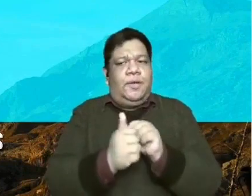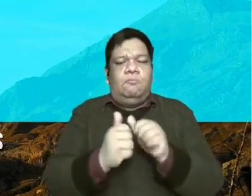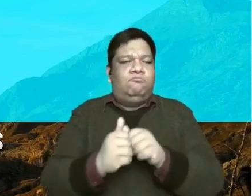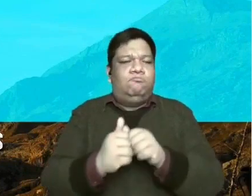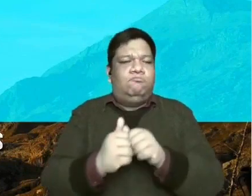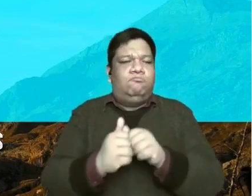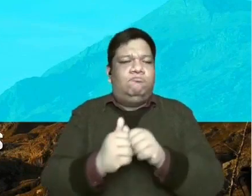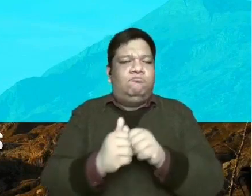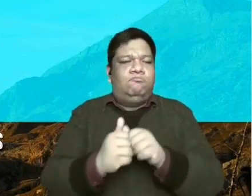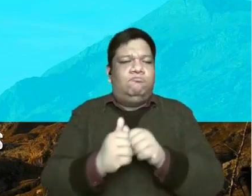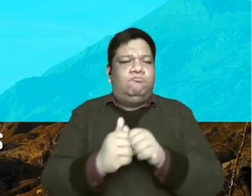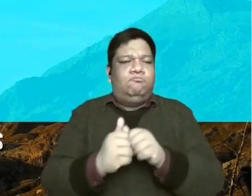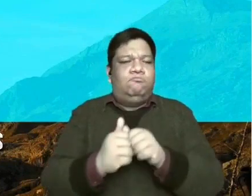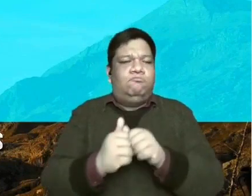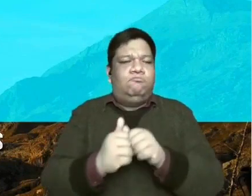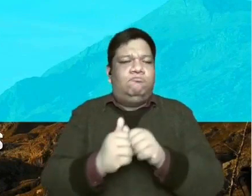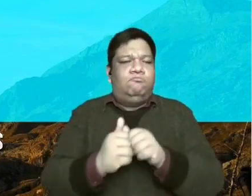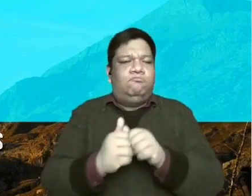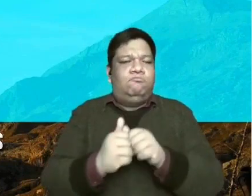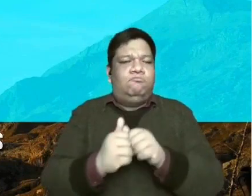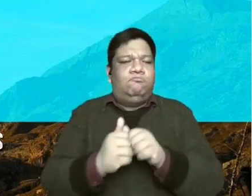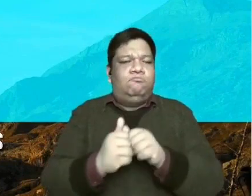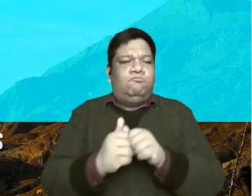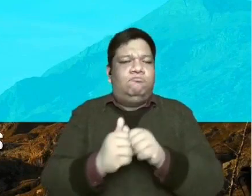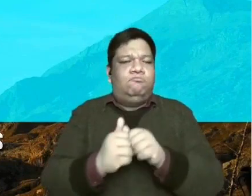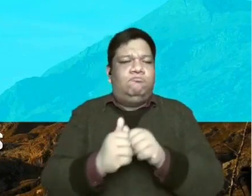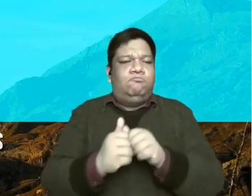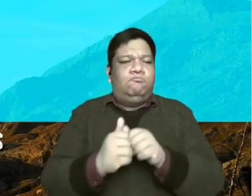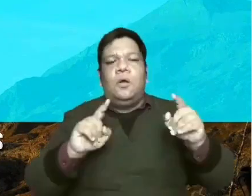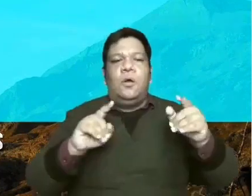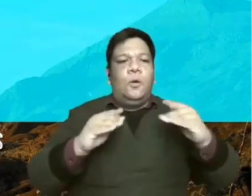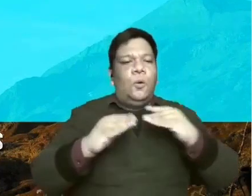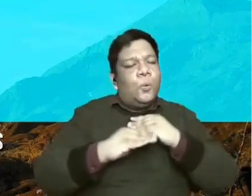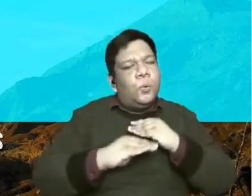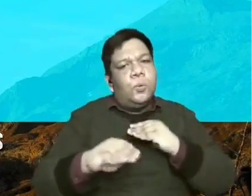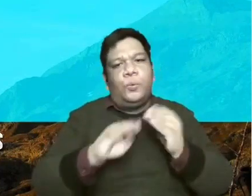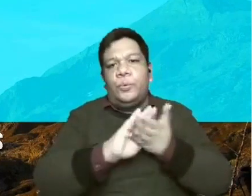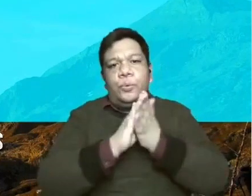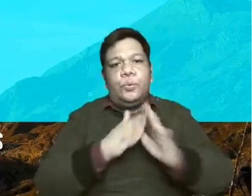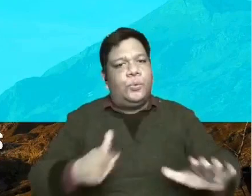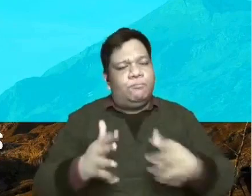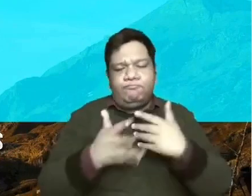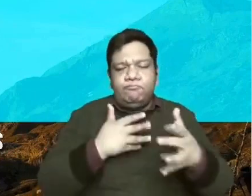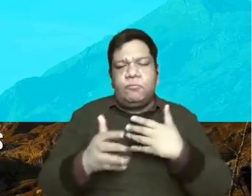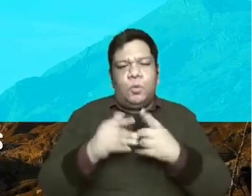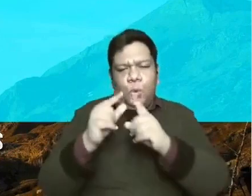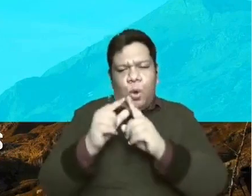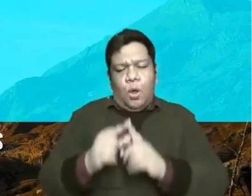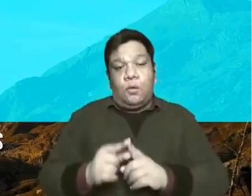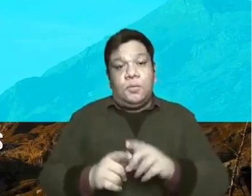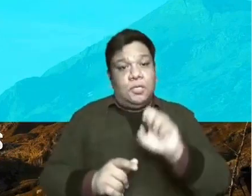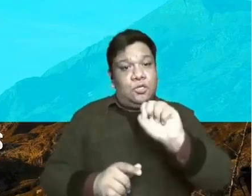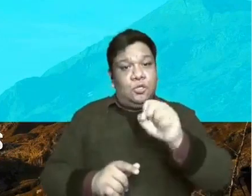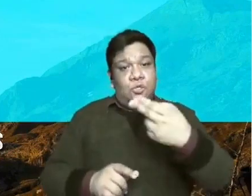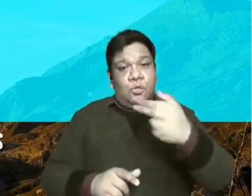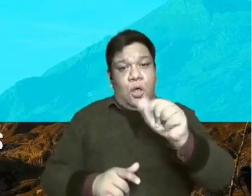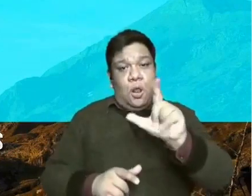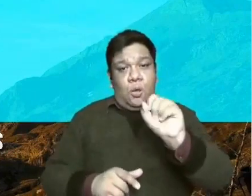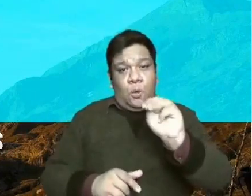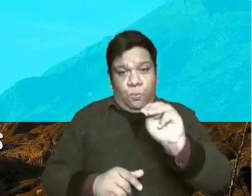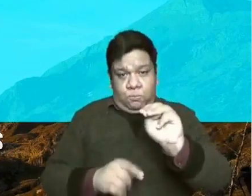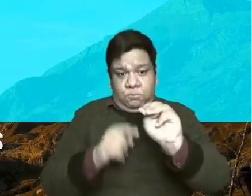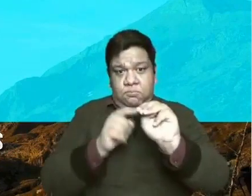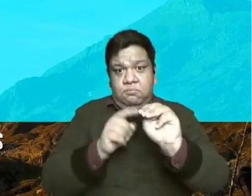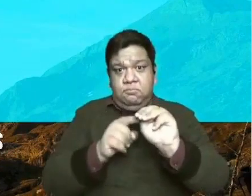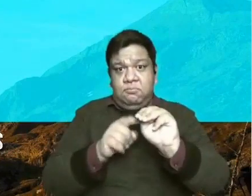completeness prosperity welfare or tranquility name it. And shalom is not achieved